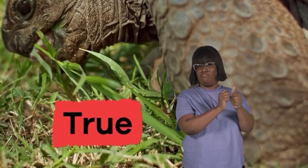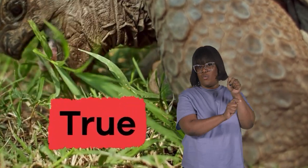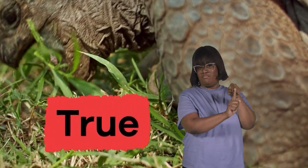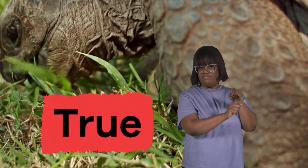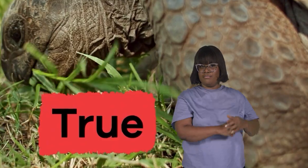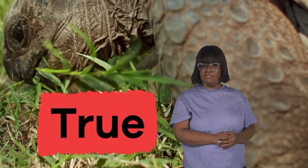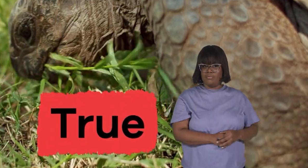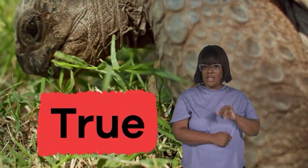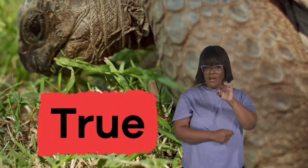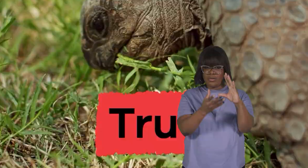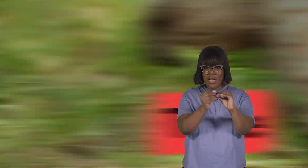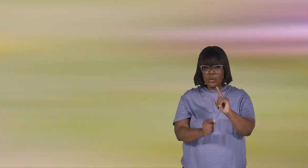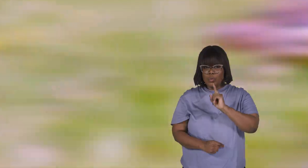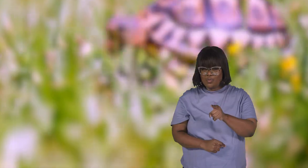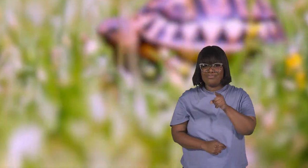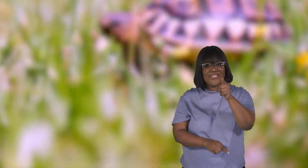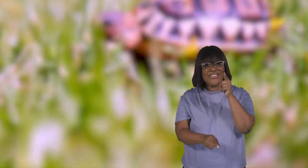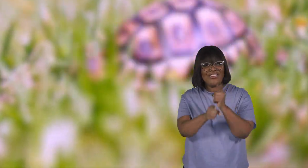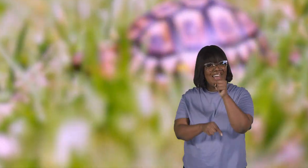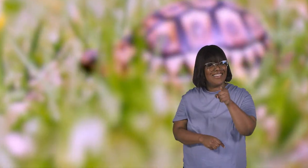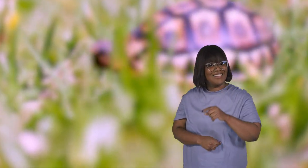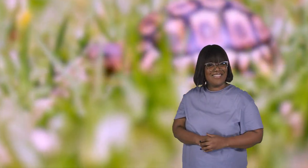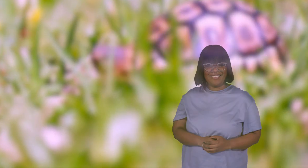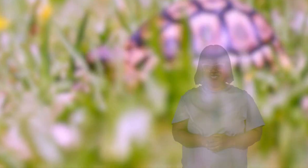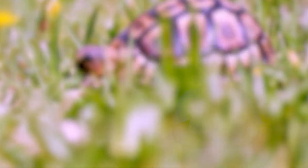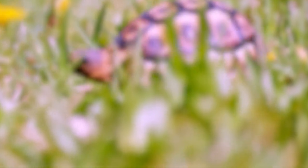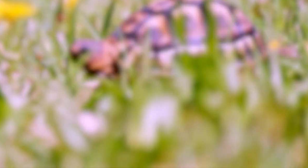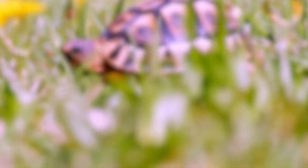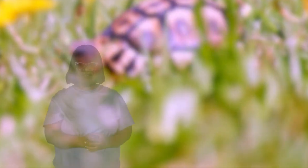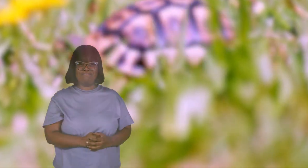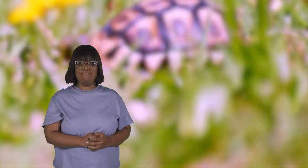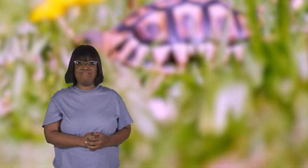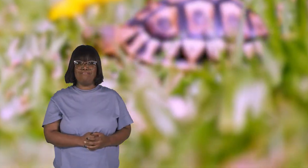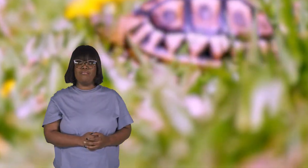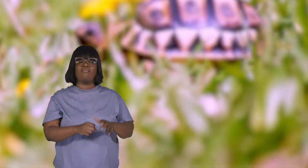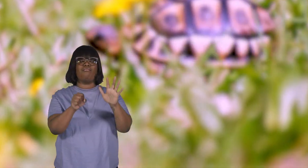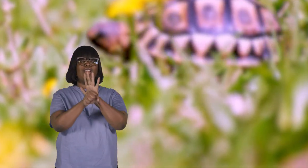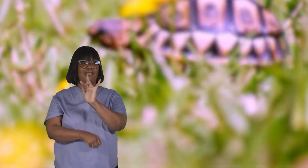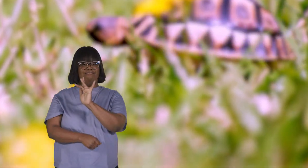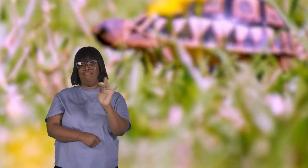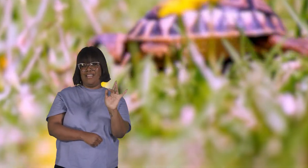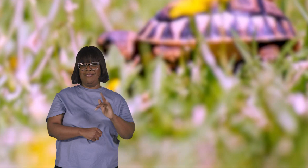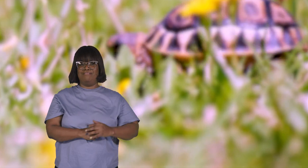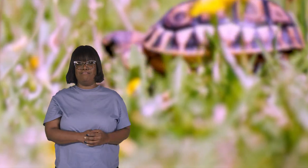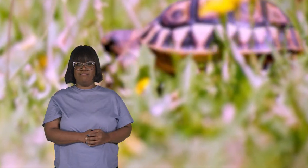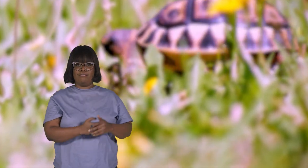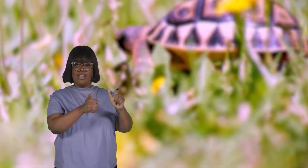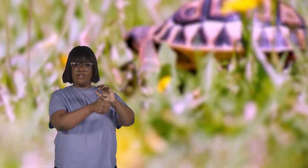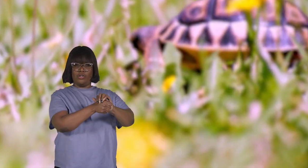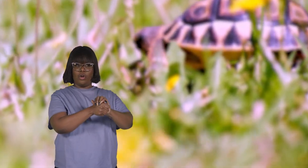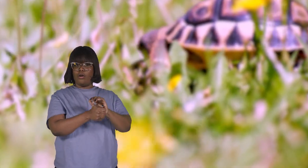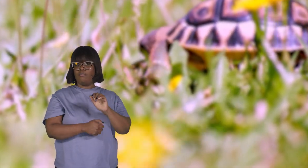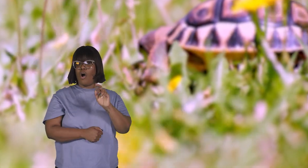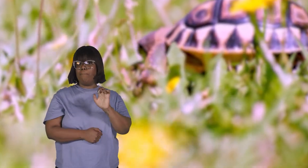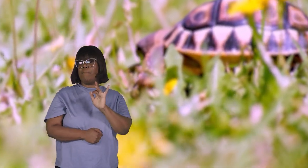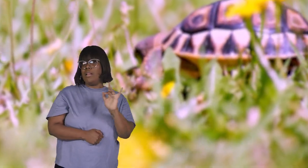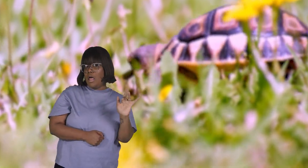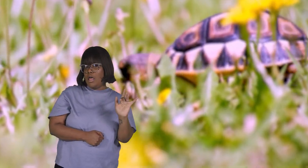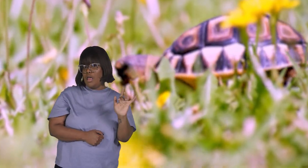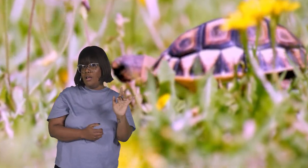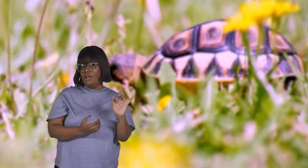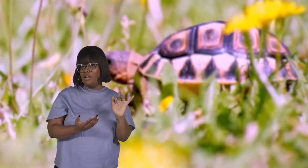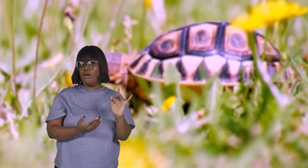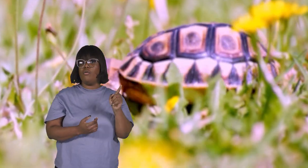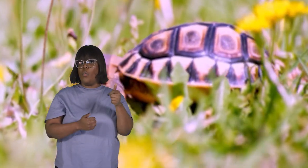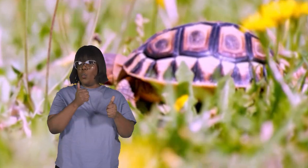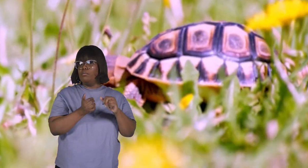true, you're correct. Fill in the blank. Tortoises are blank, which means they are most active